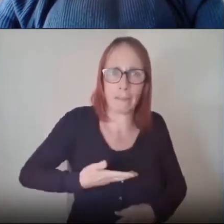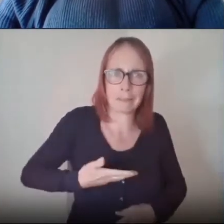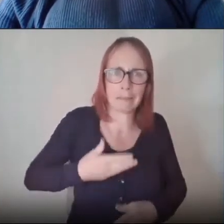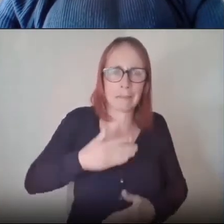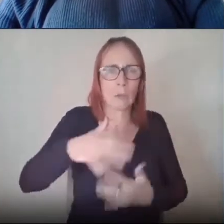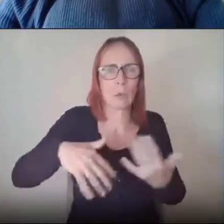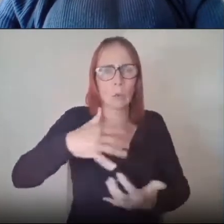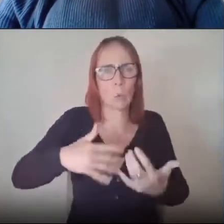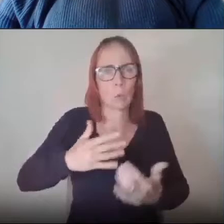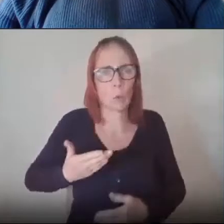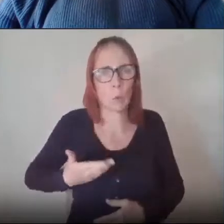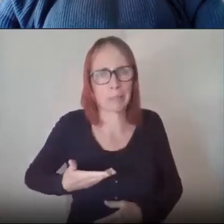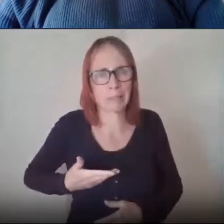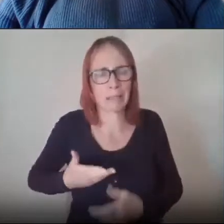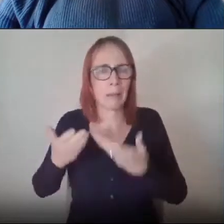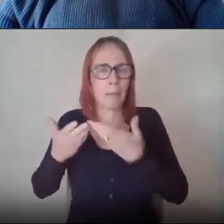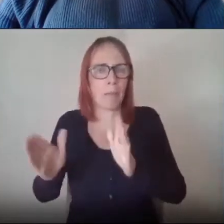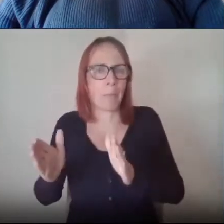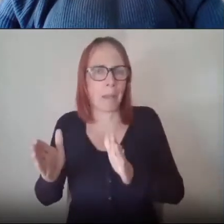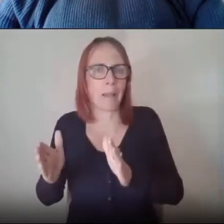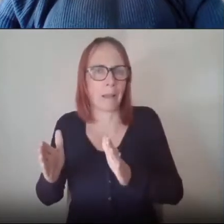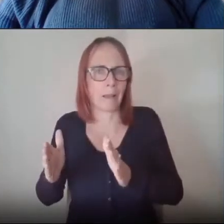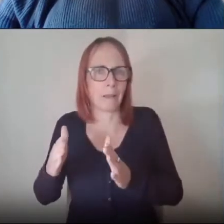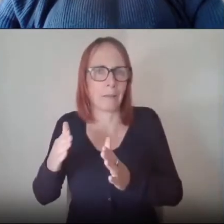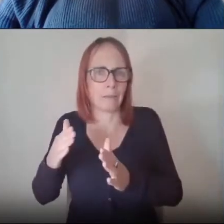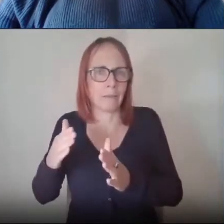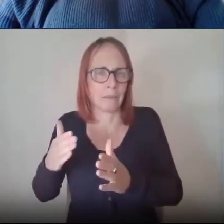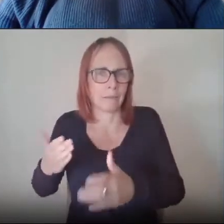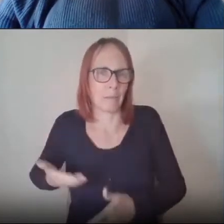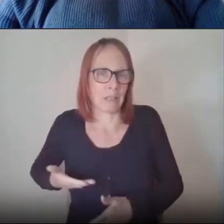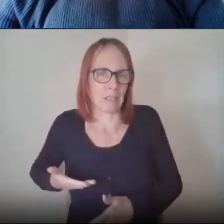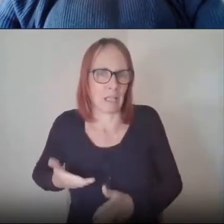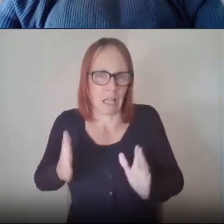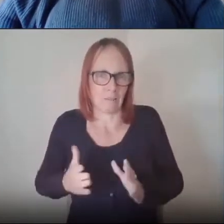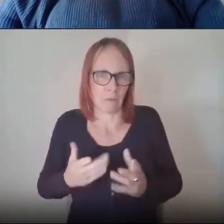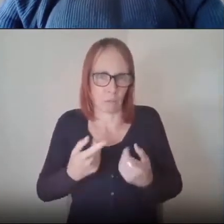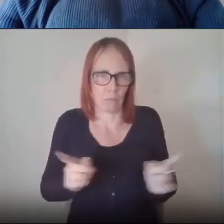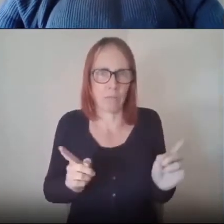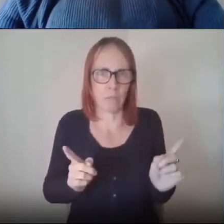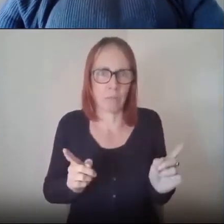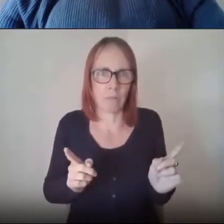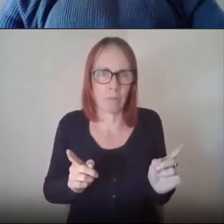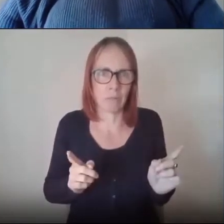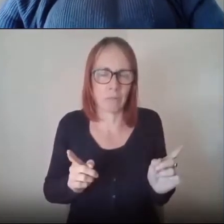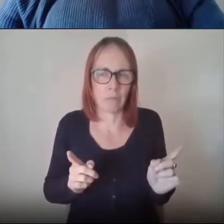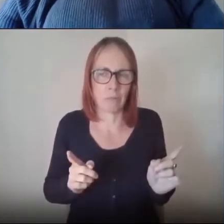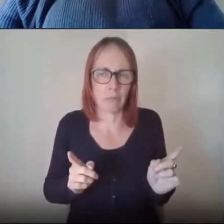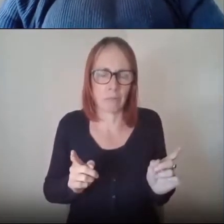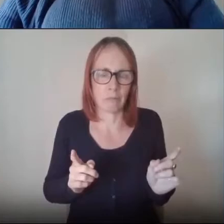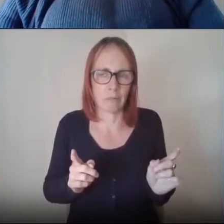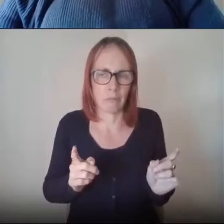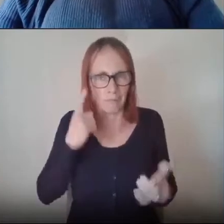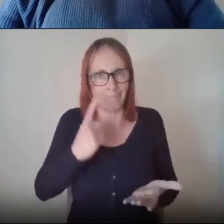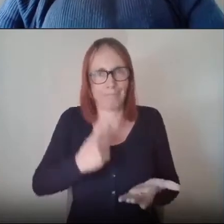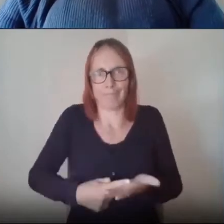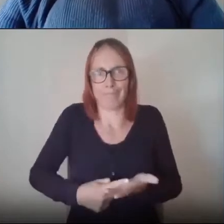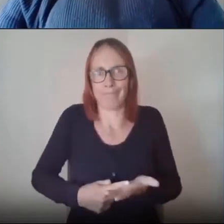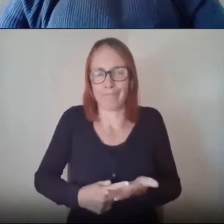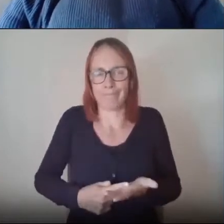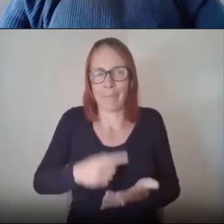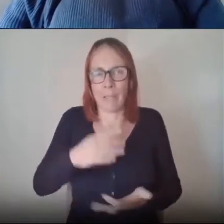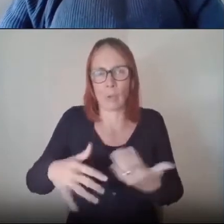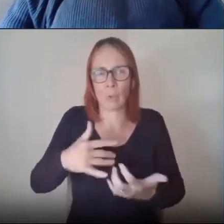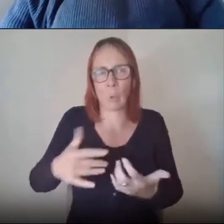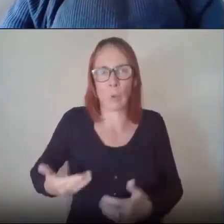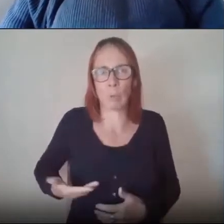and public enterprise and i'm all a great believer in social enterprise i'm actually the chair